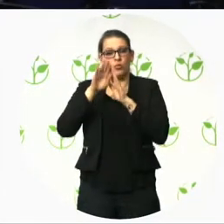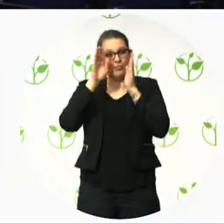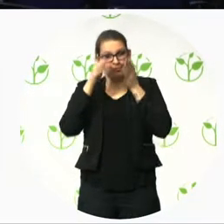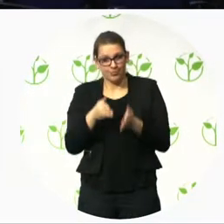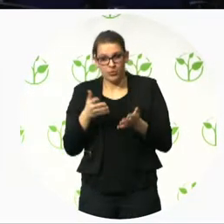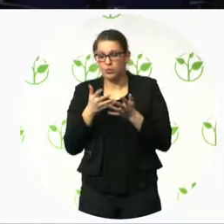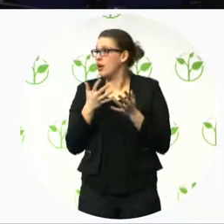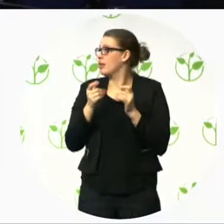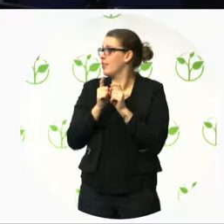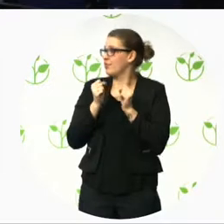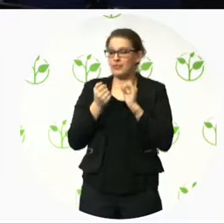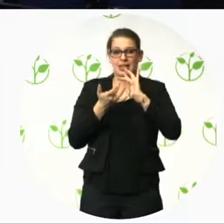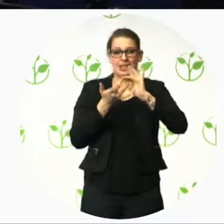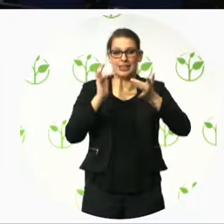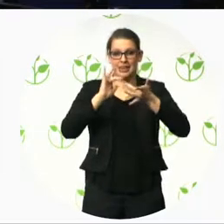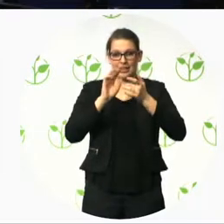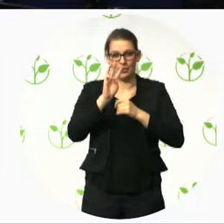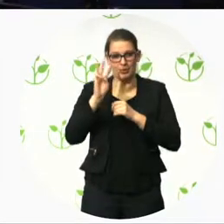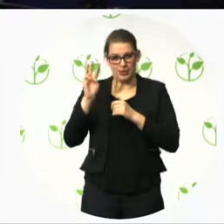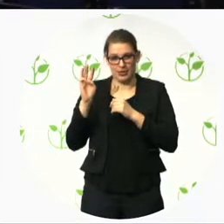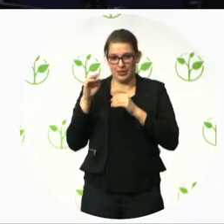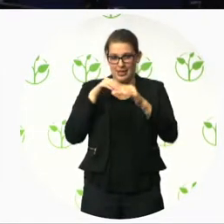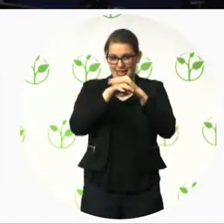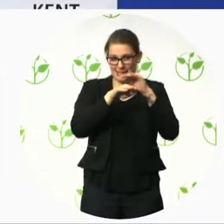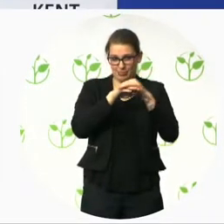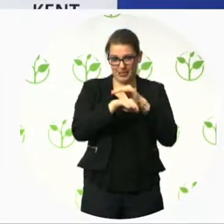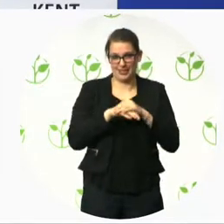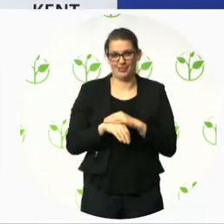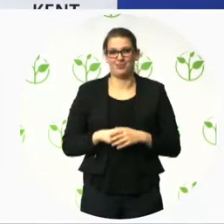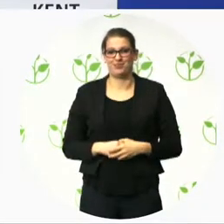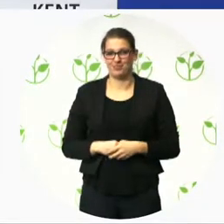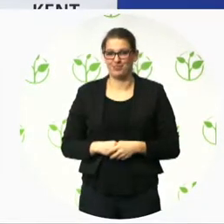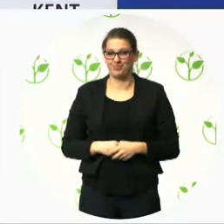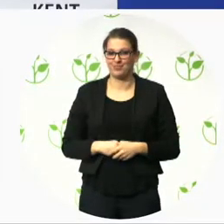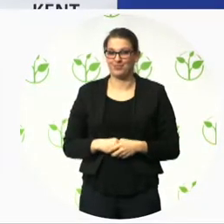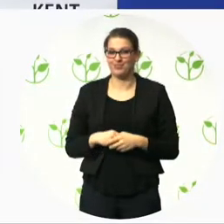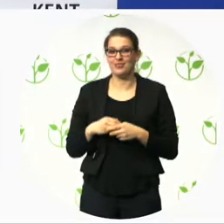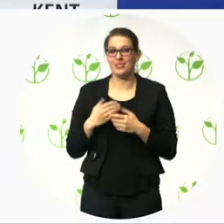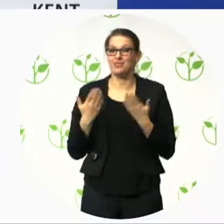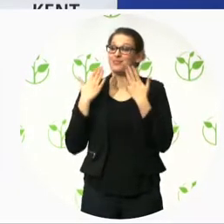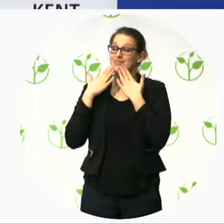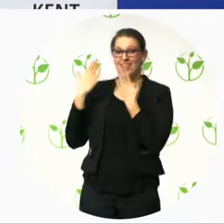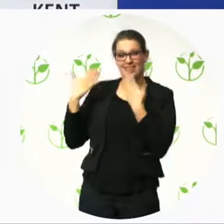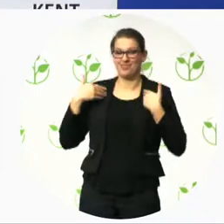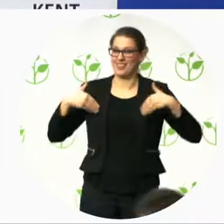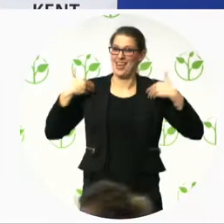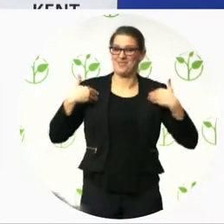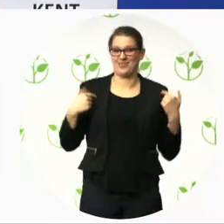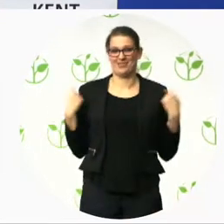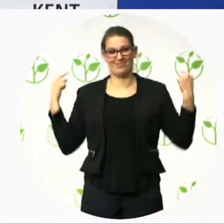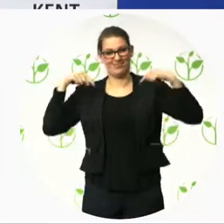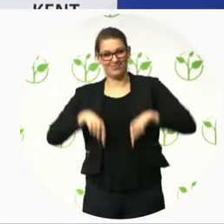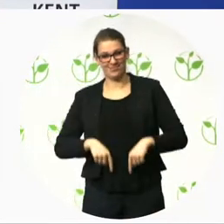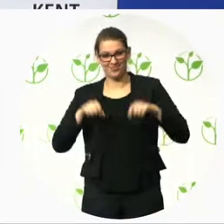Thank you very much. So, it's a great honor to be here today to present the Web Accessibility